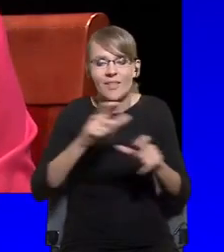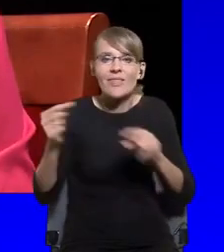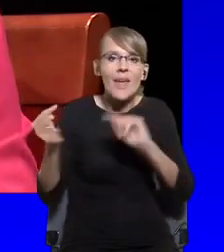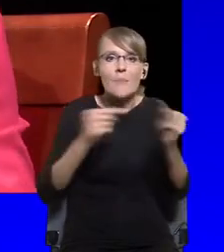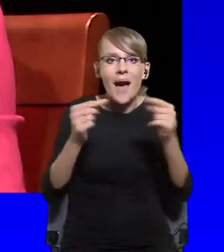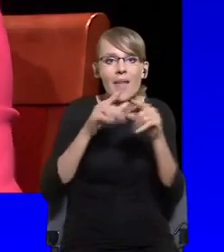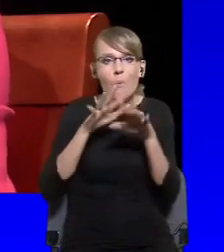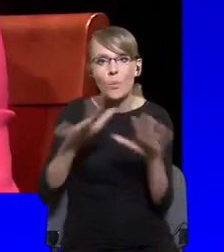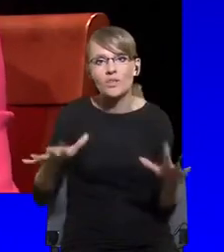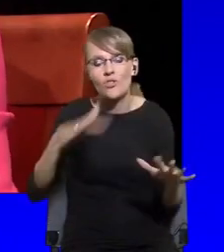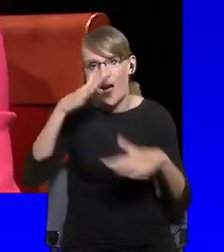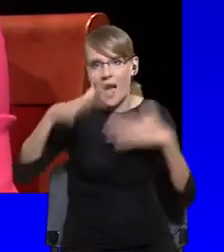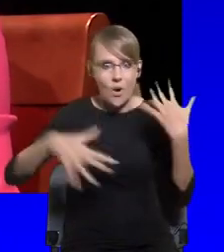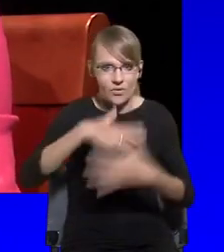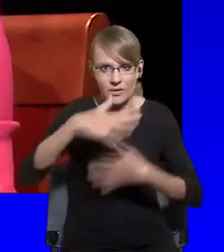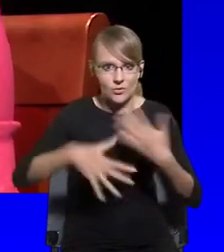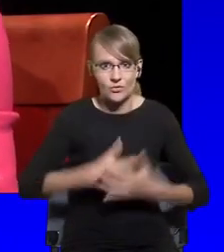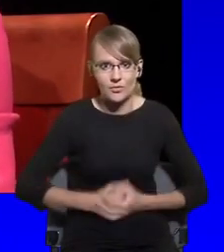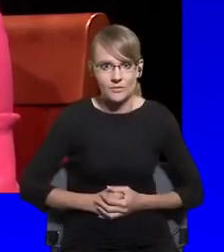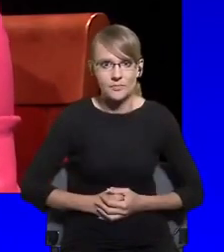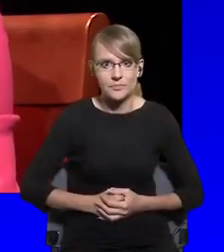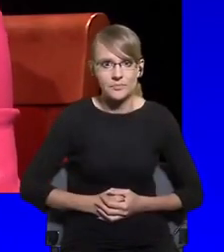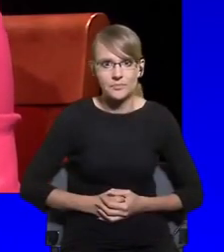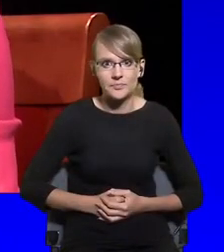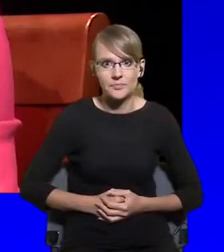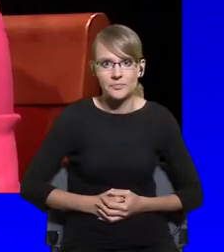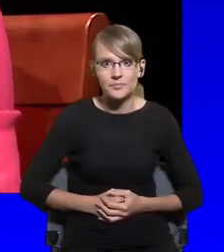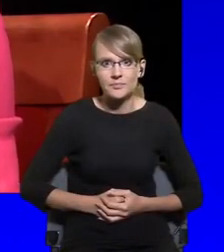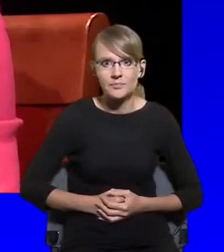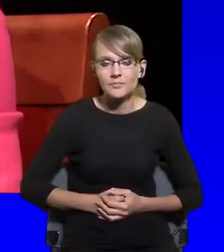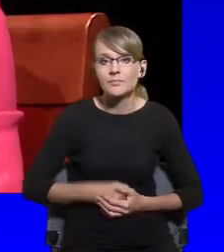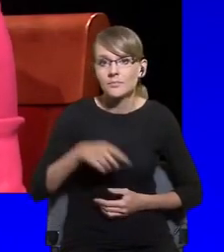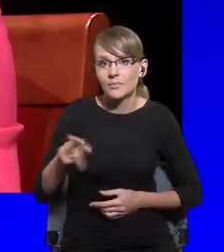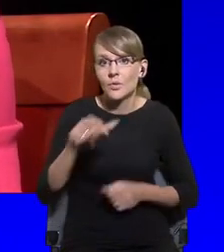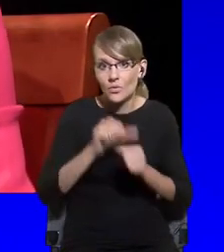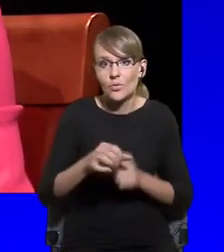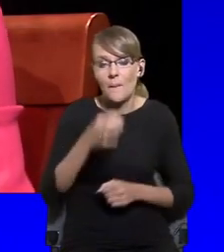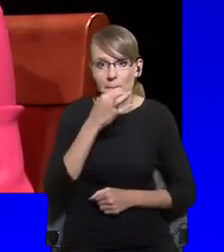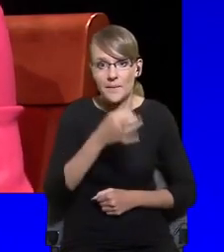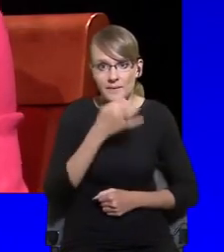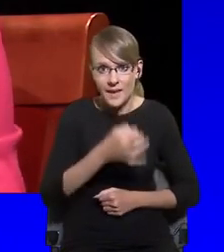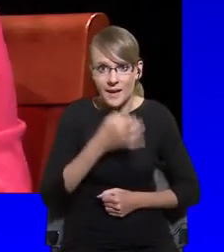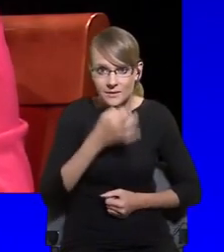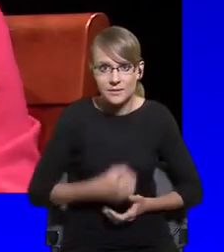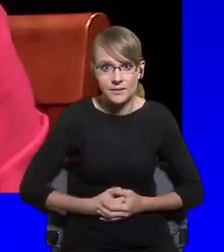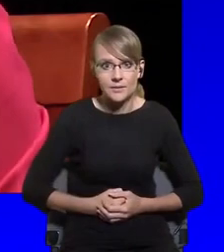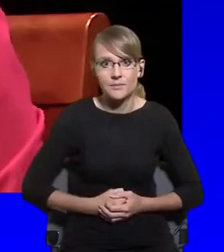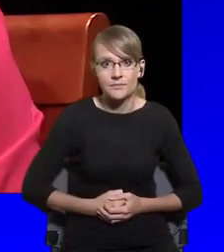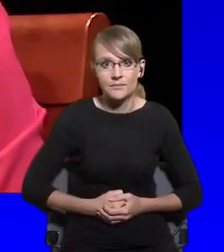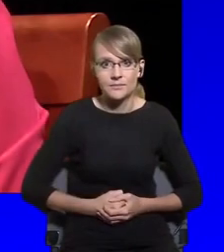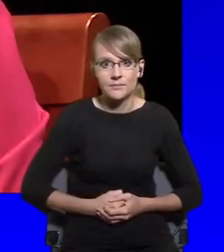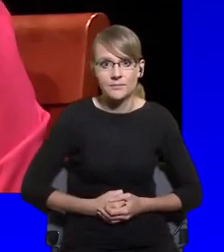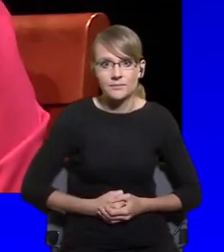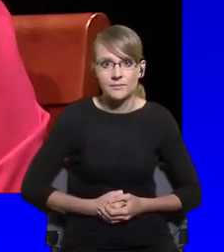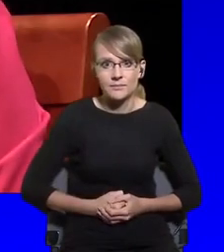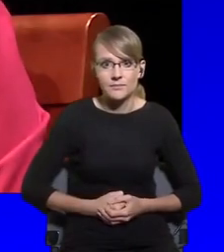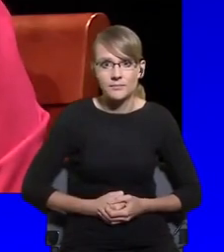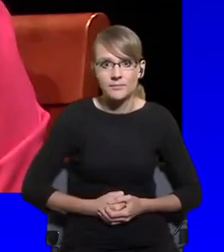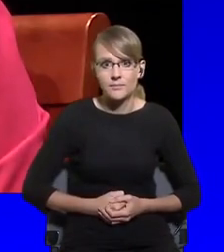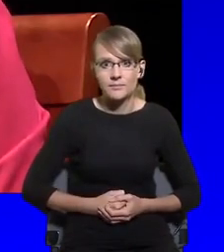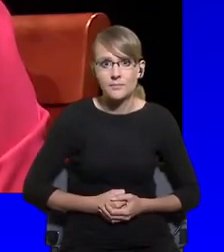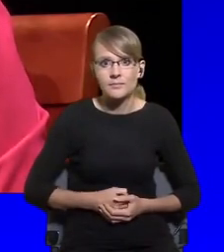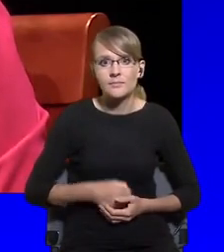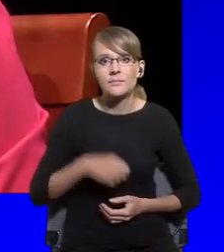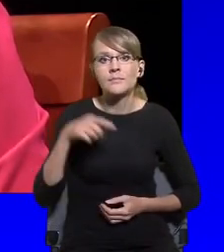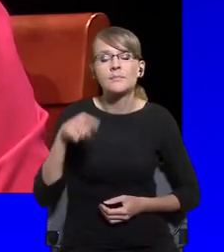today. So this would be the first question. So of what is COVID-19 a catalyst of those processes, perhaps of